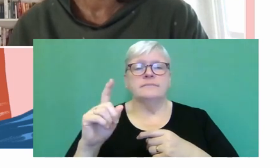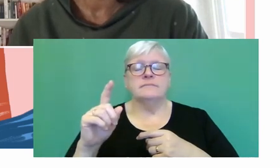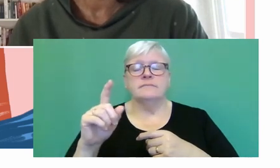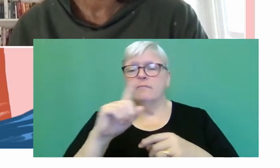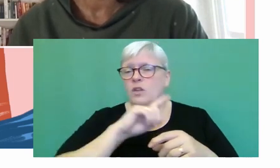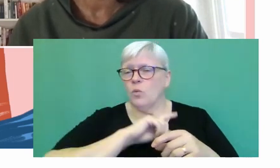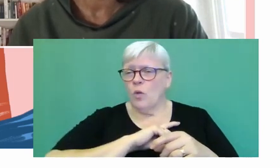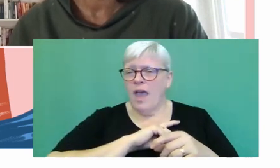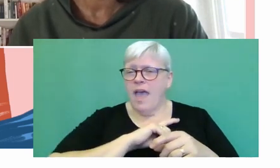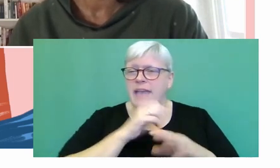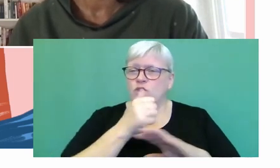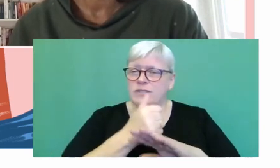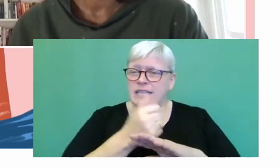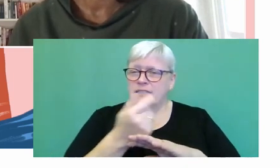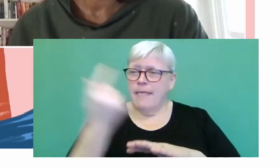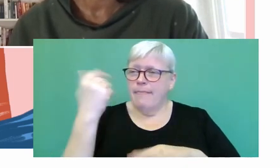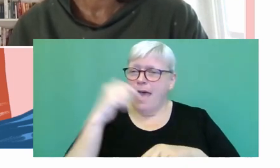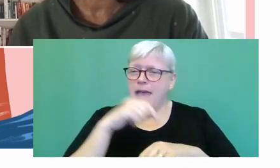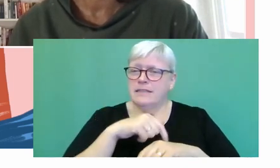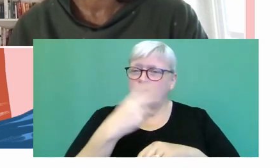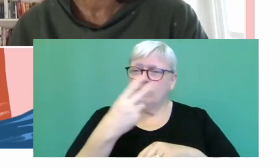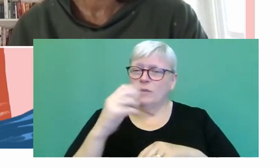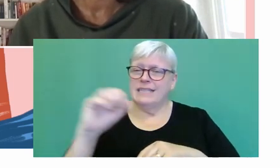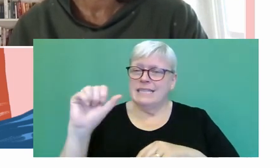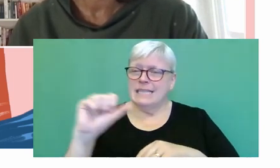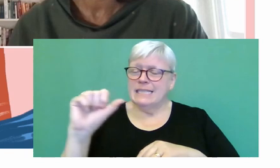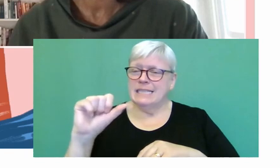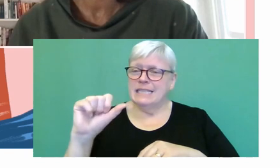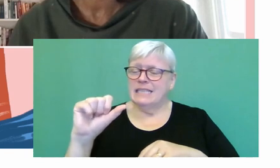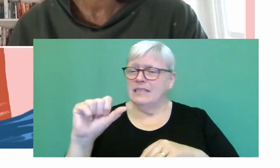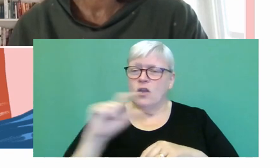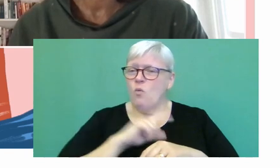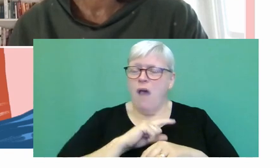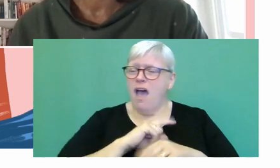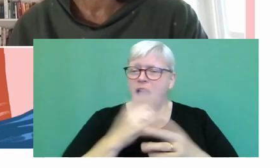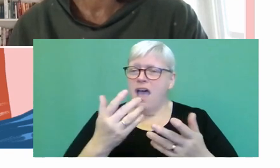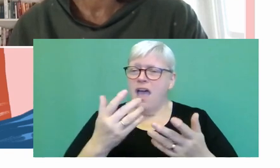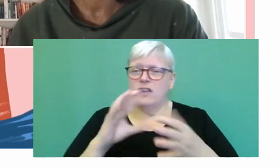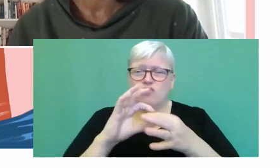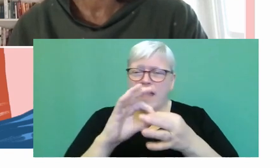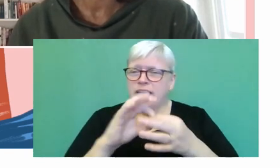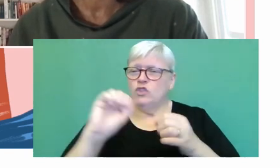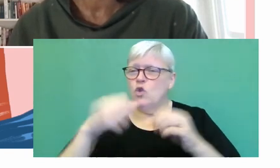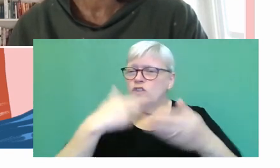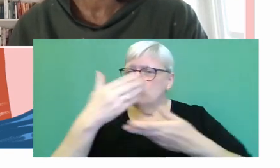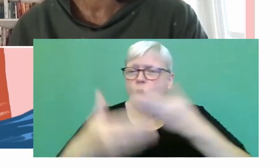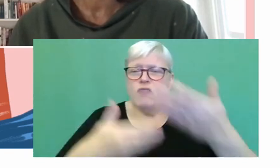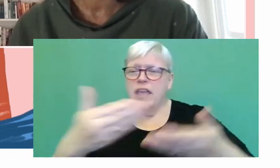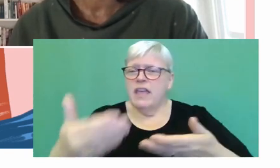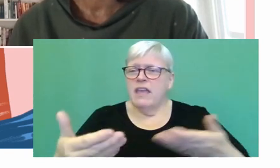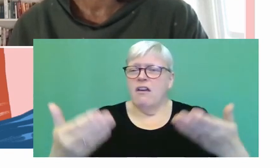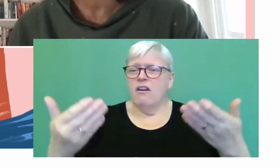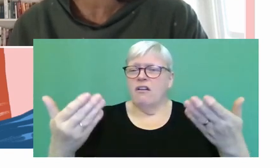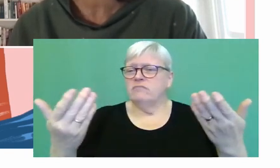set it then? Was it, did you feel that was a particular moment which was relevant to the story you wanted to tell? Or is it sort of coincidental?